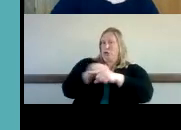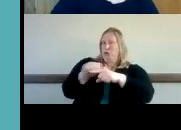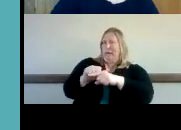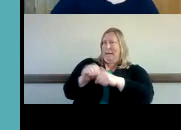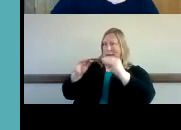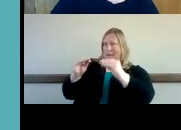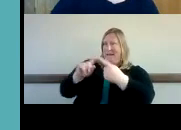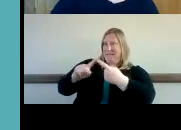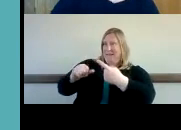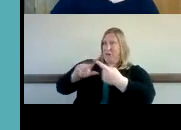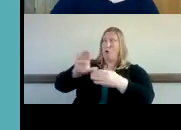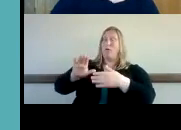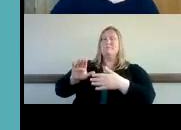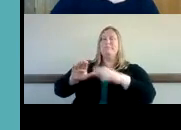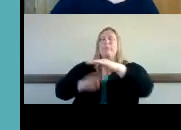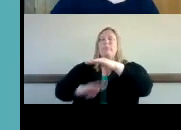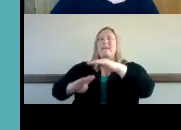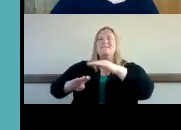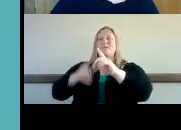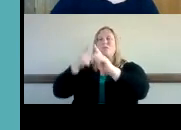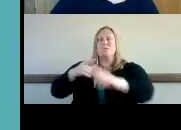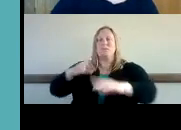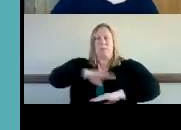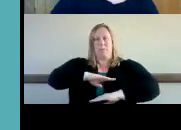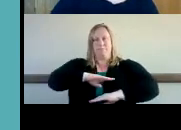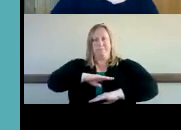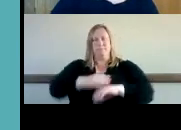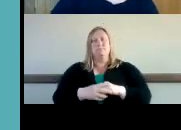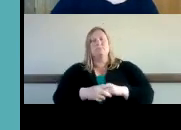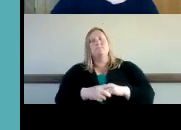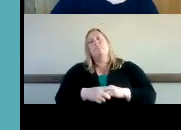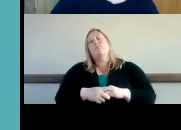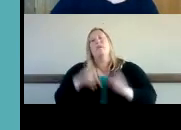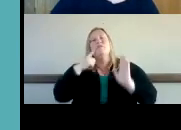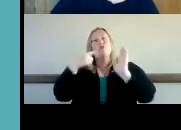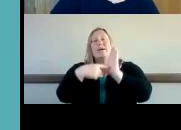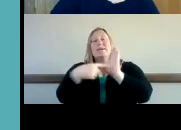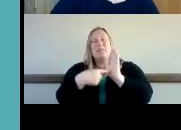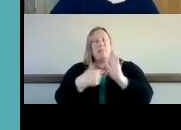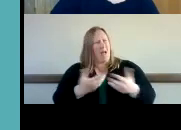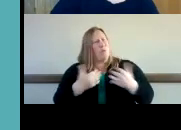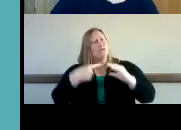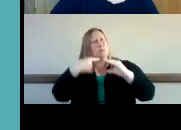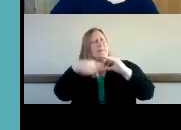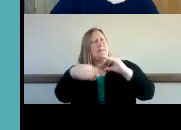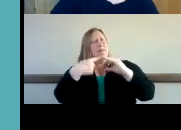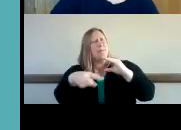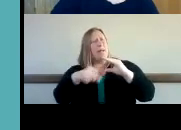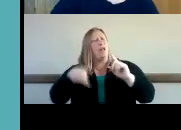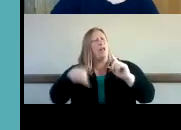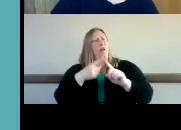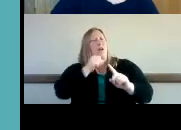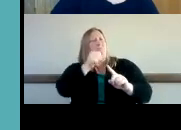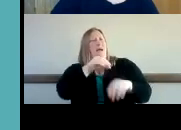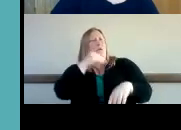and by basic goals i mean if they say i want to be able to send emails when i am not at